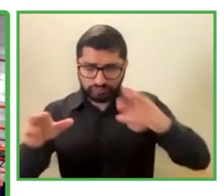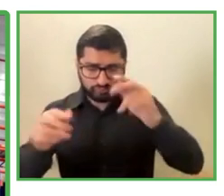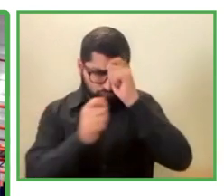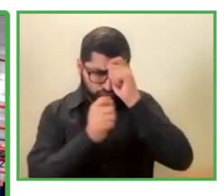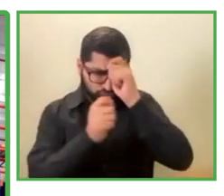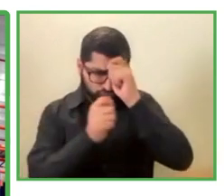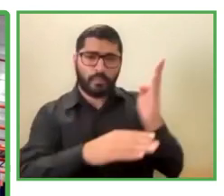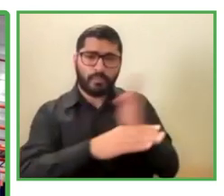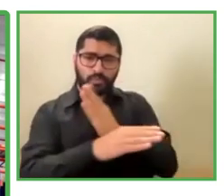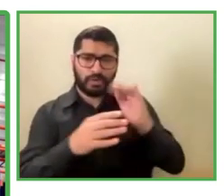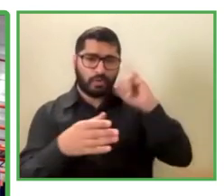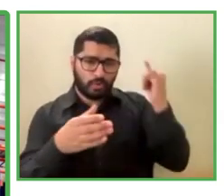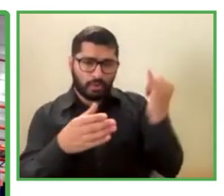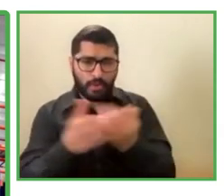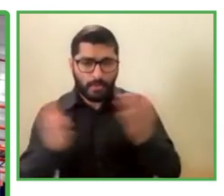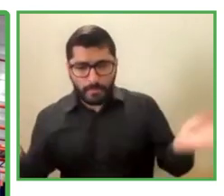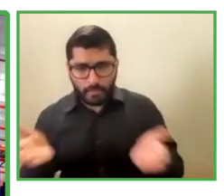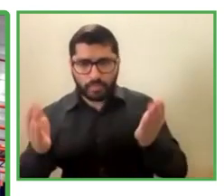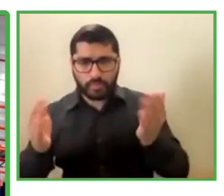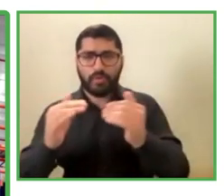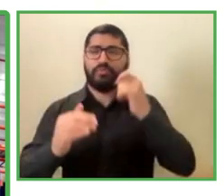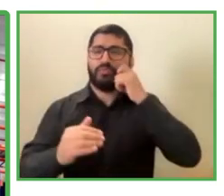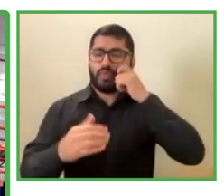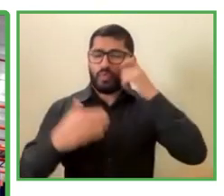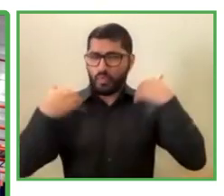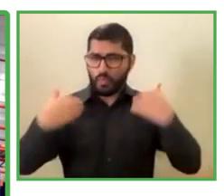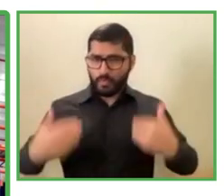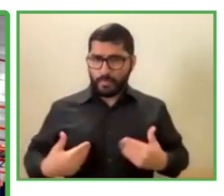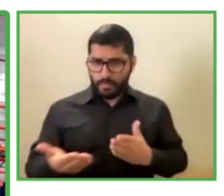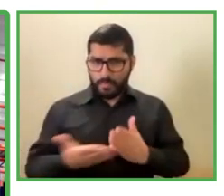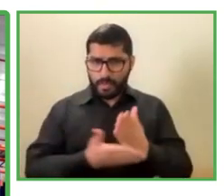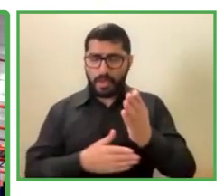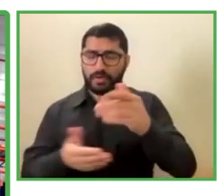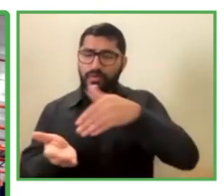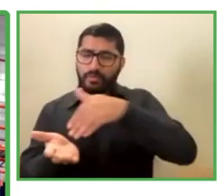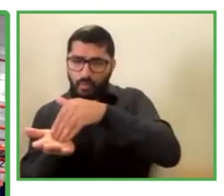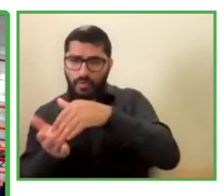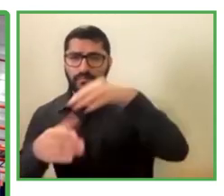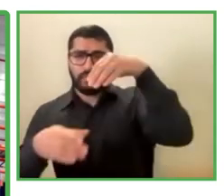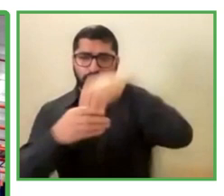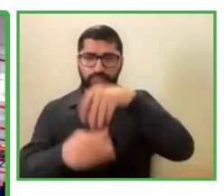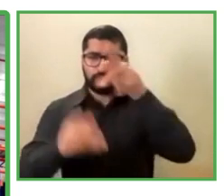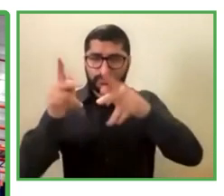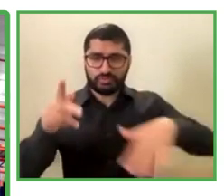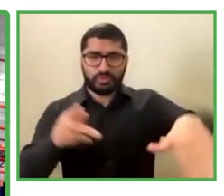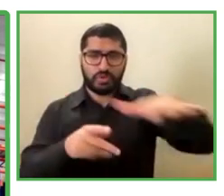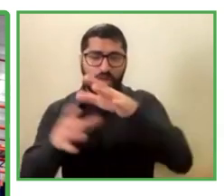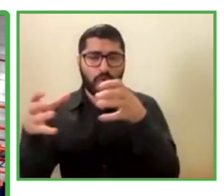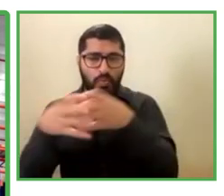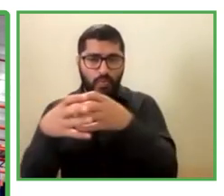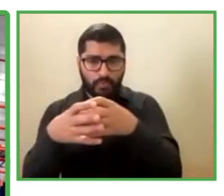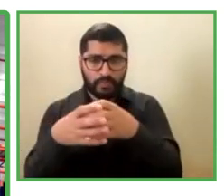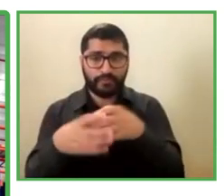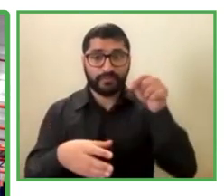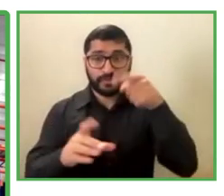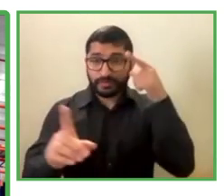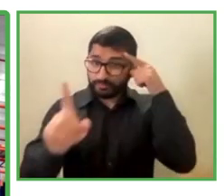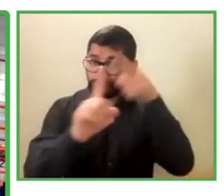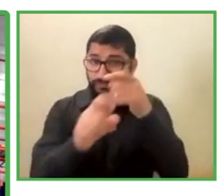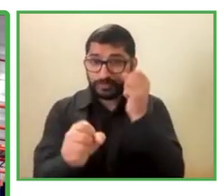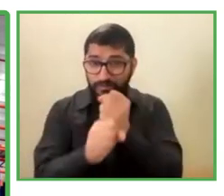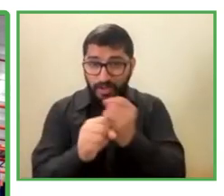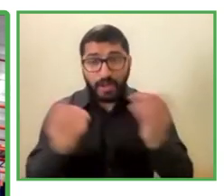glue groups. incorporates. This groups to the. Labor environment. Supplying. of correct conditions. Uganda.